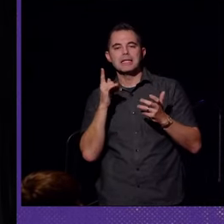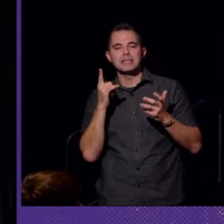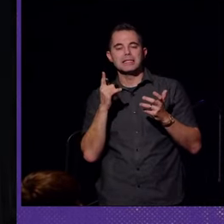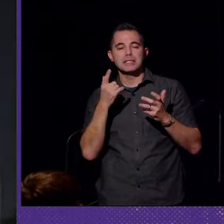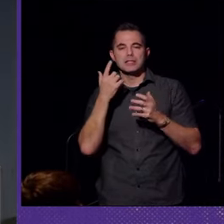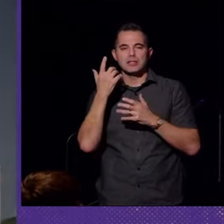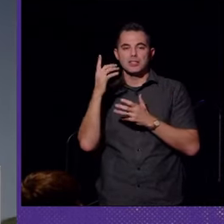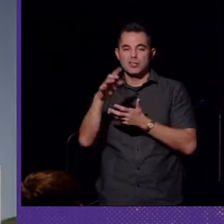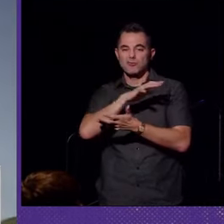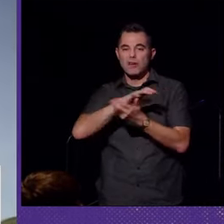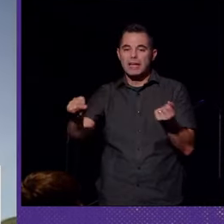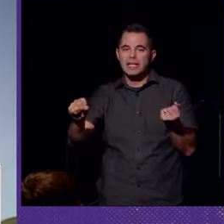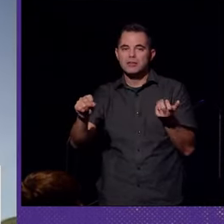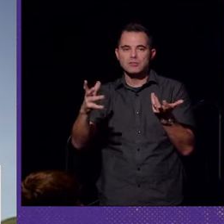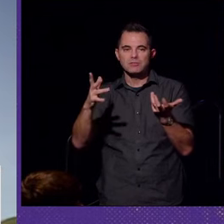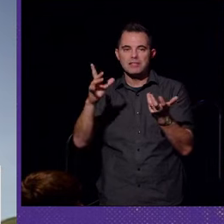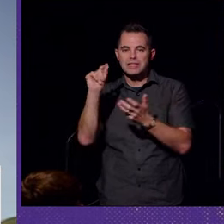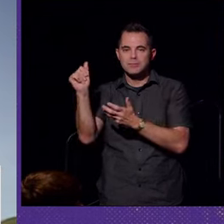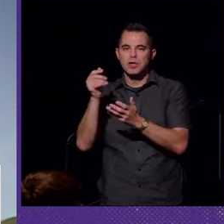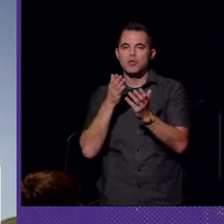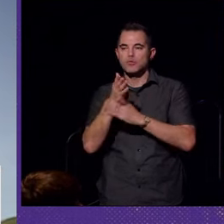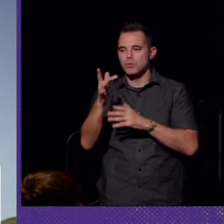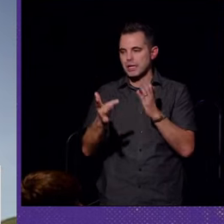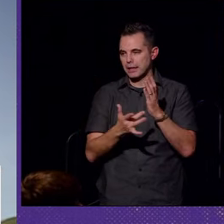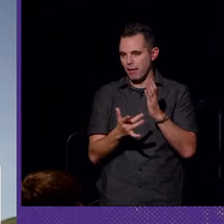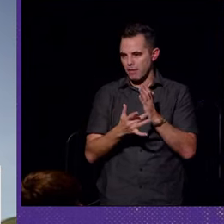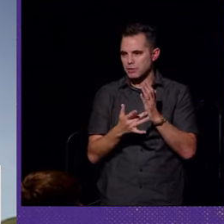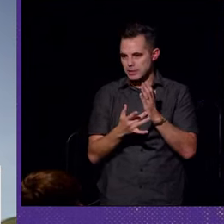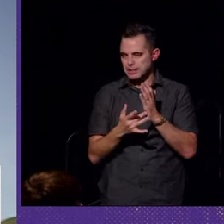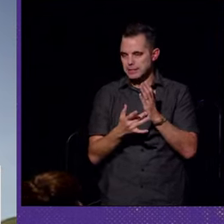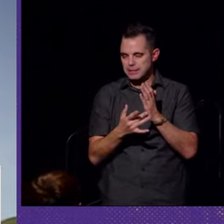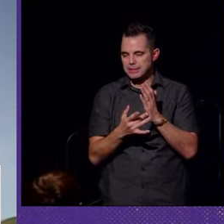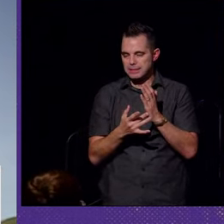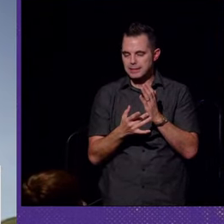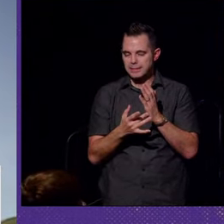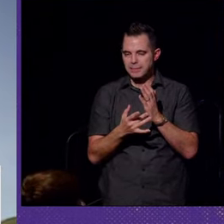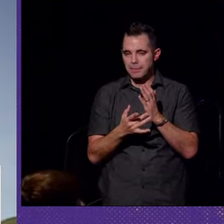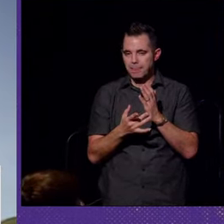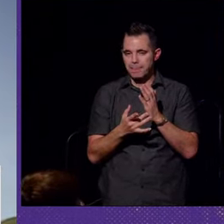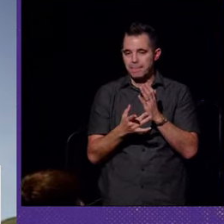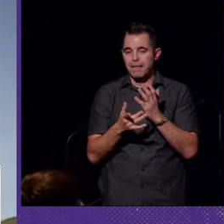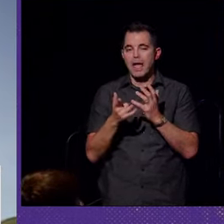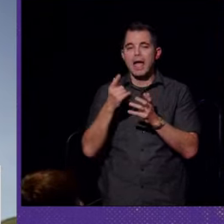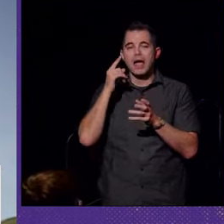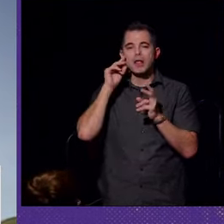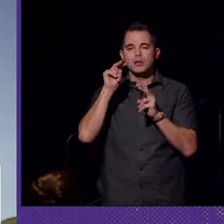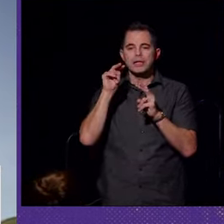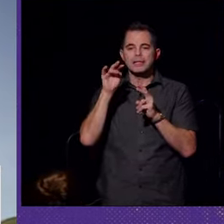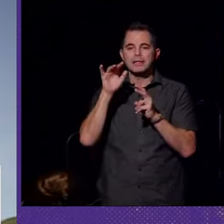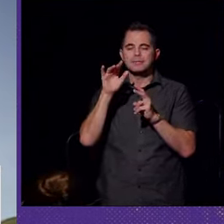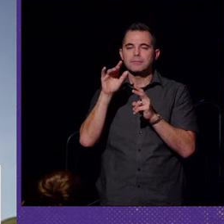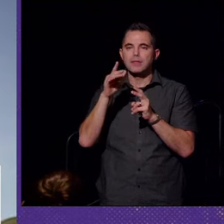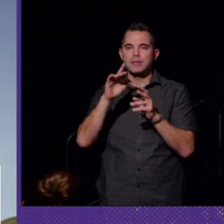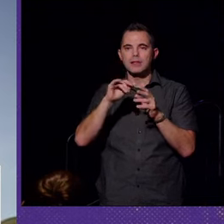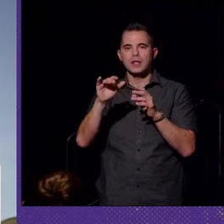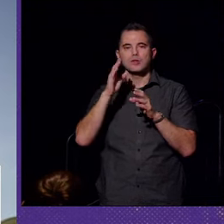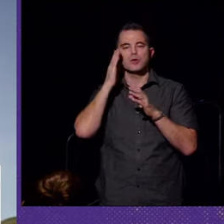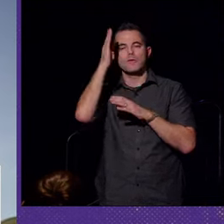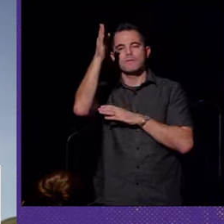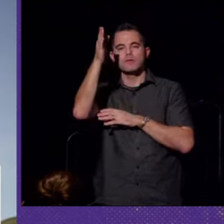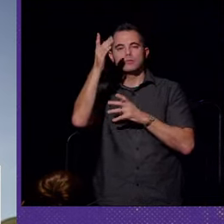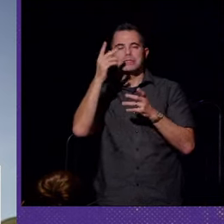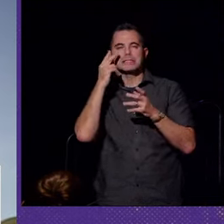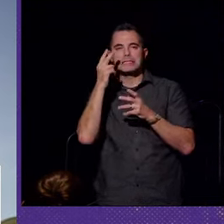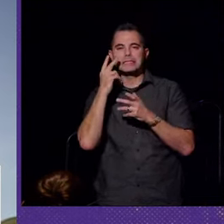eradication of disability through technology. And within the sight of no future, so to